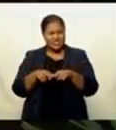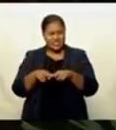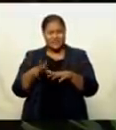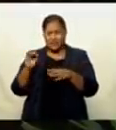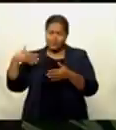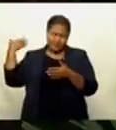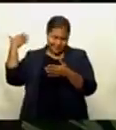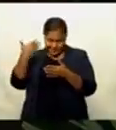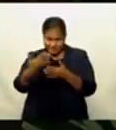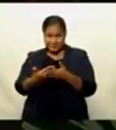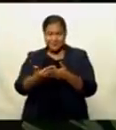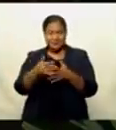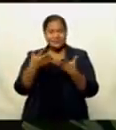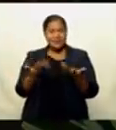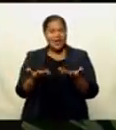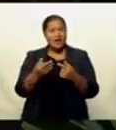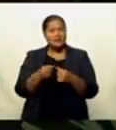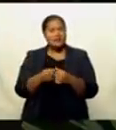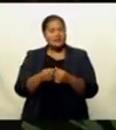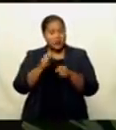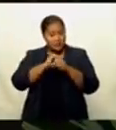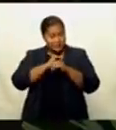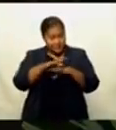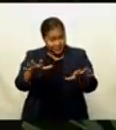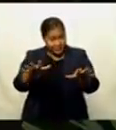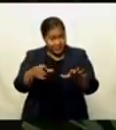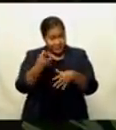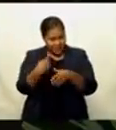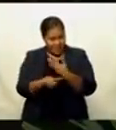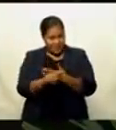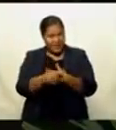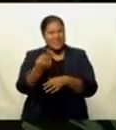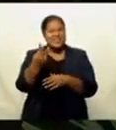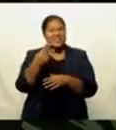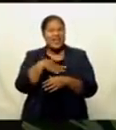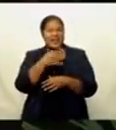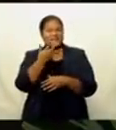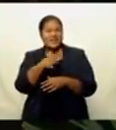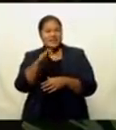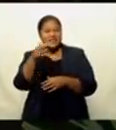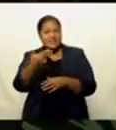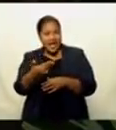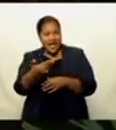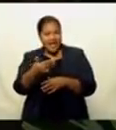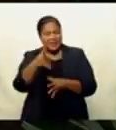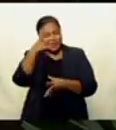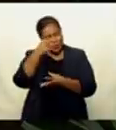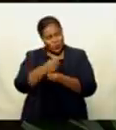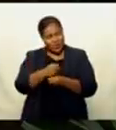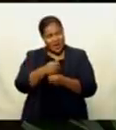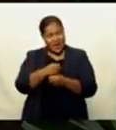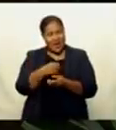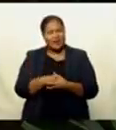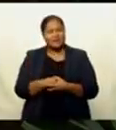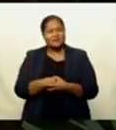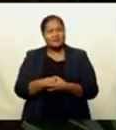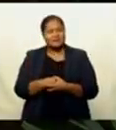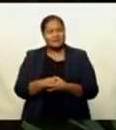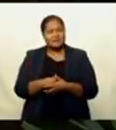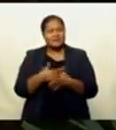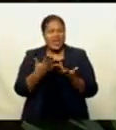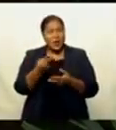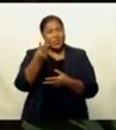during the current outbreak, there have been 359 cases in total. There have been three